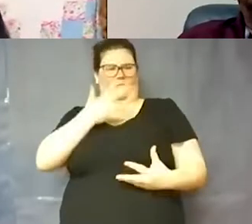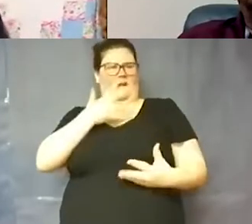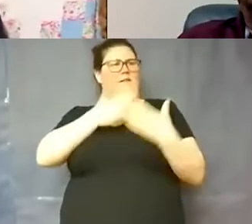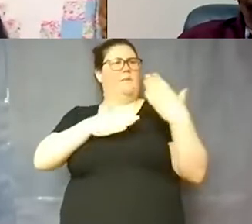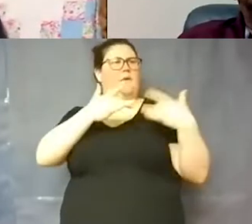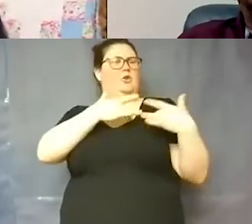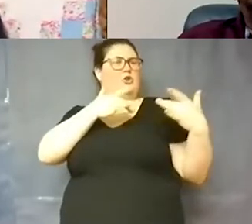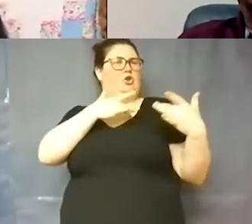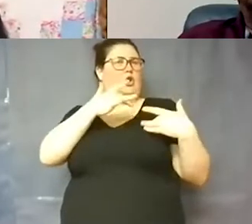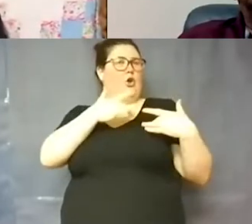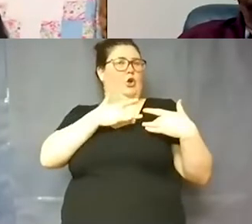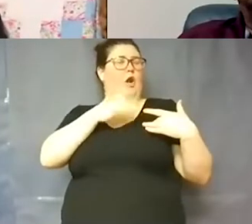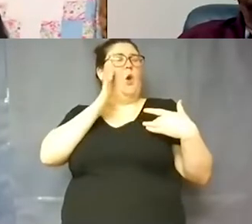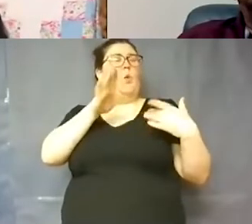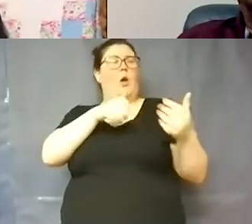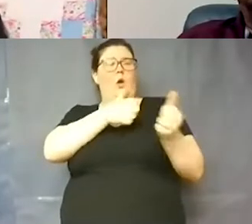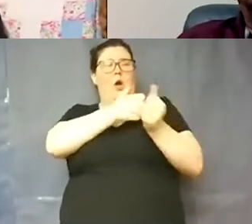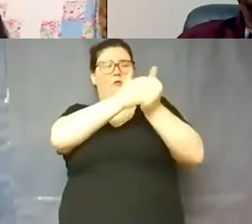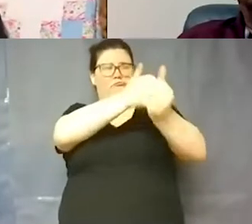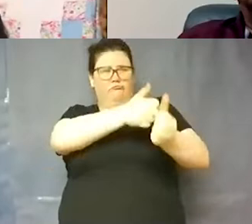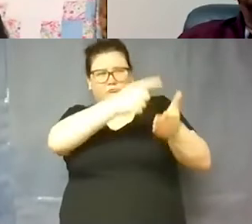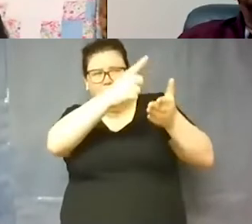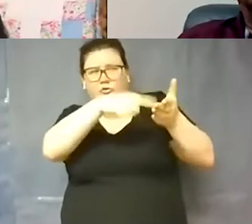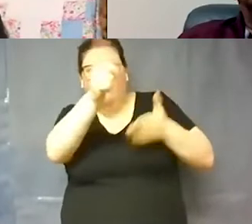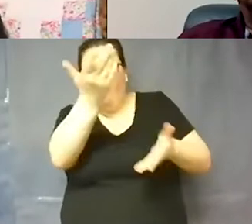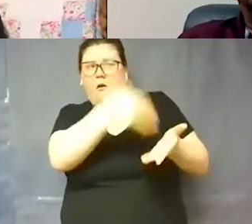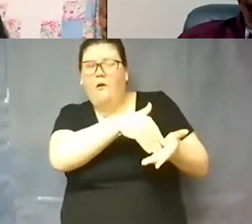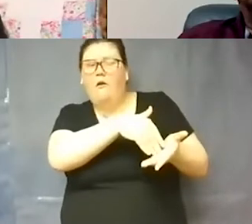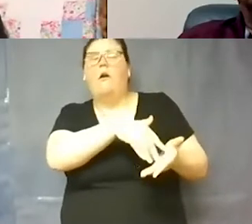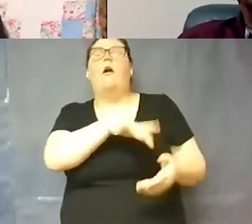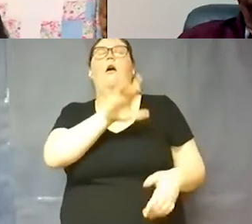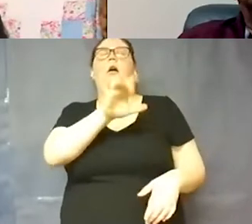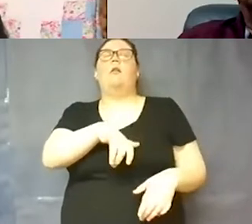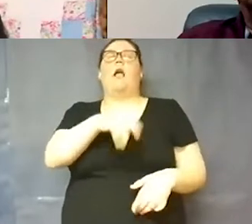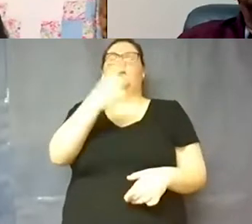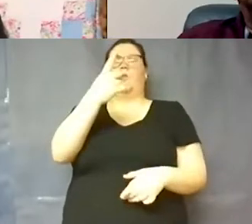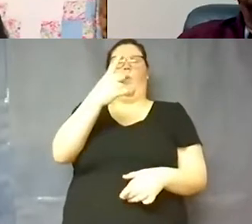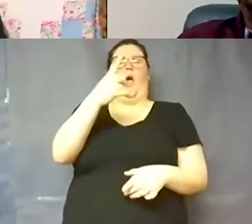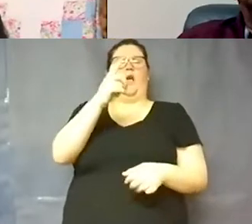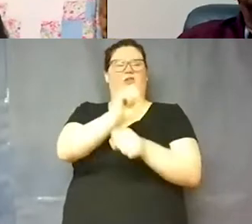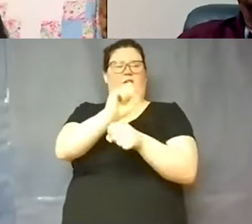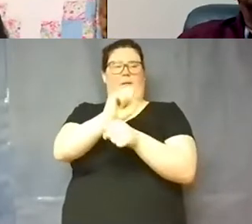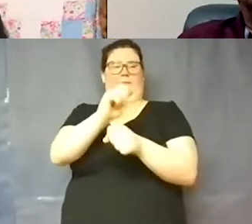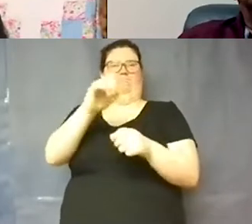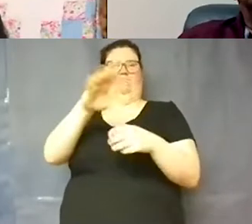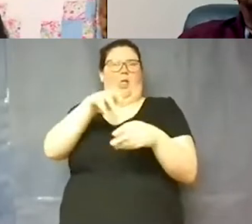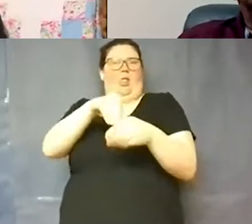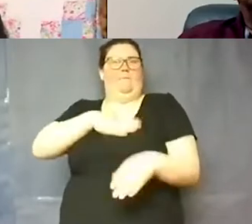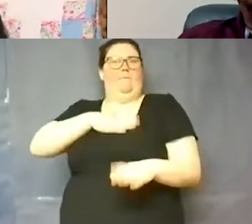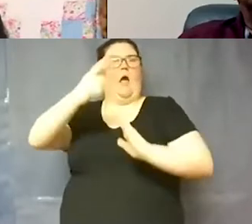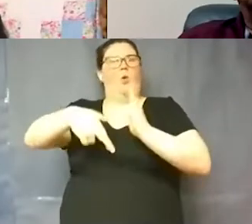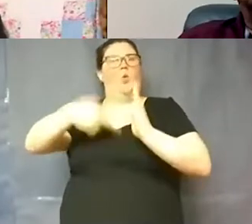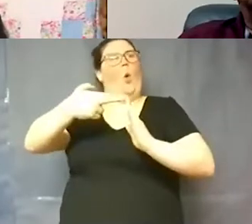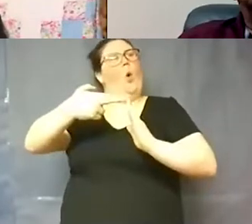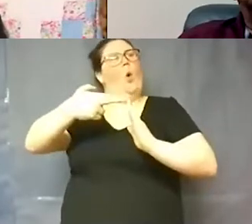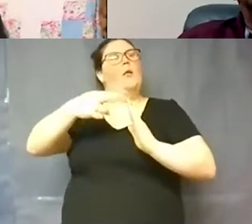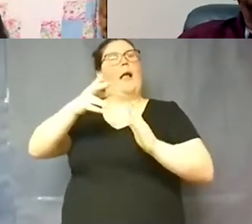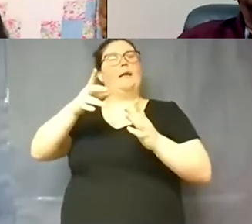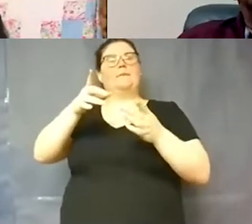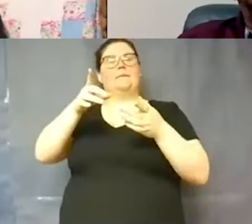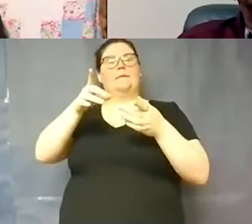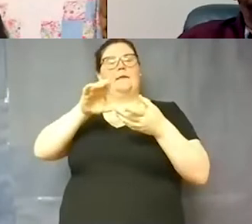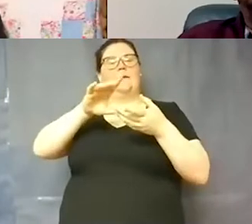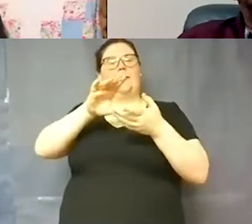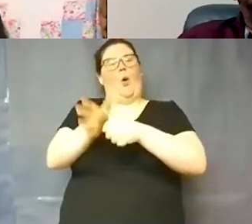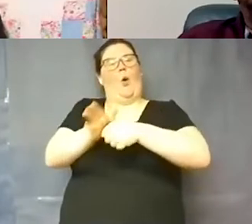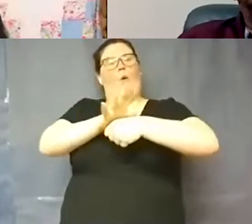we, we follow up. And that is one of the tasks that is part of my role as the district COVID coordinator, is to help